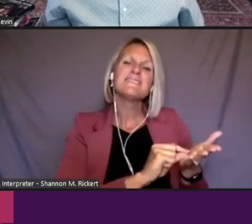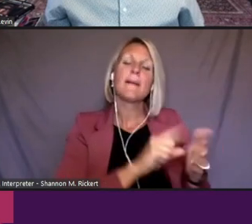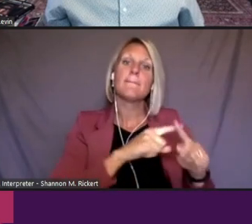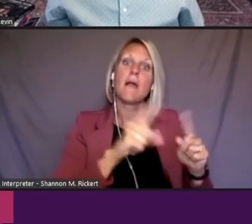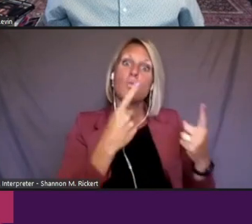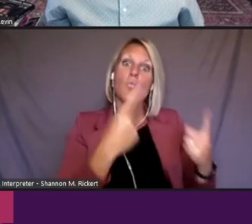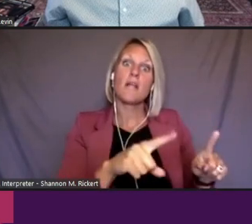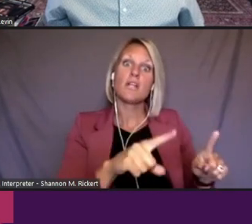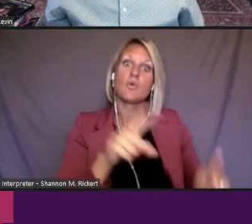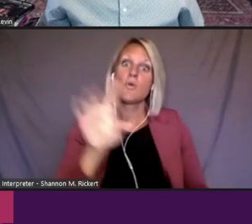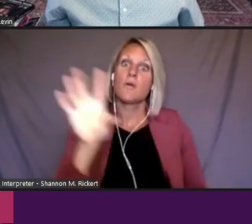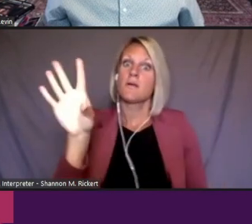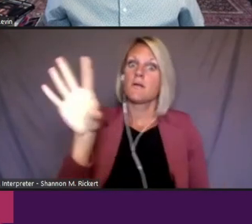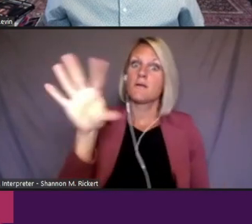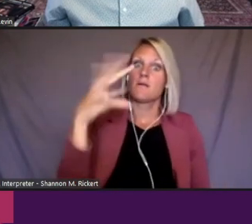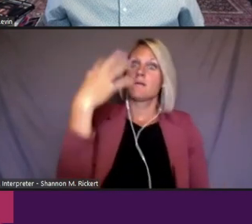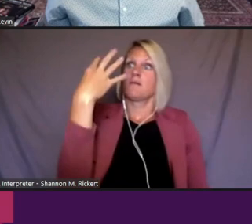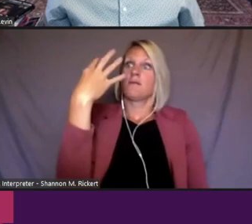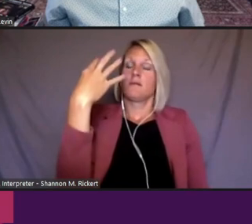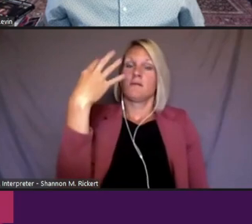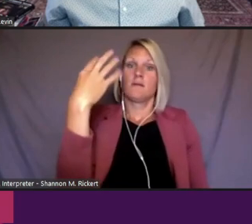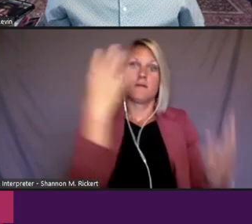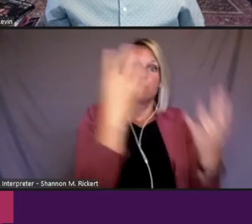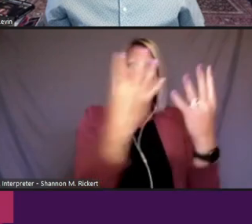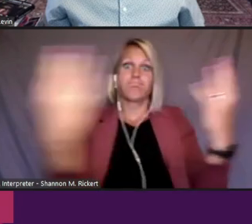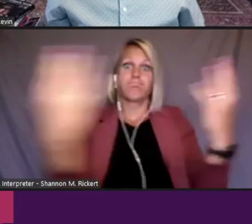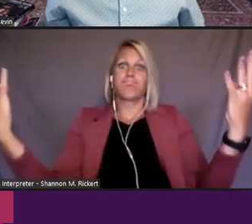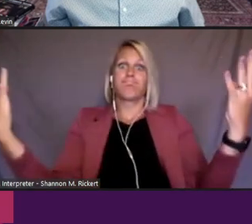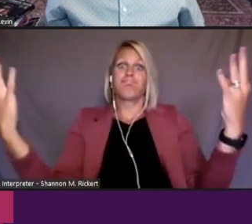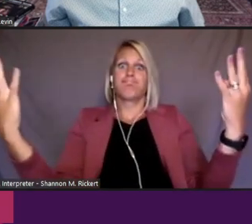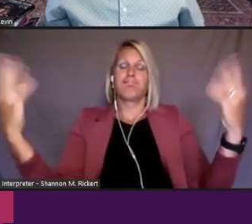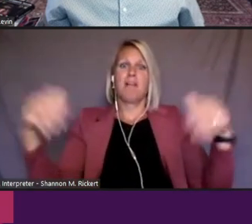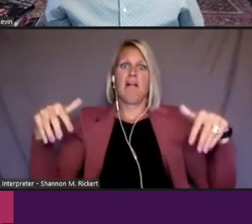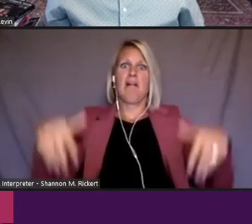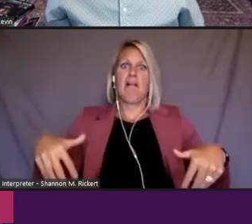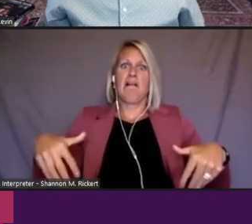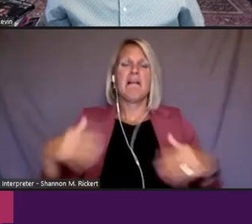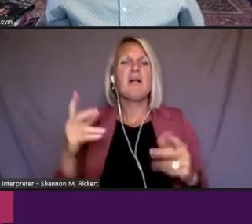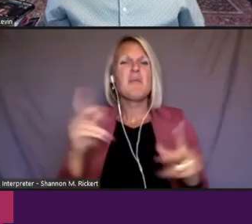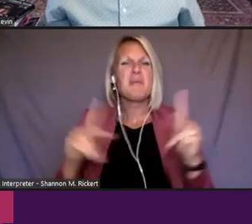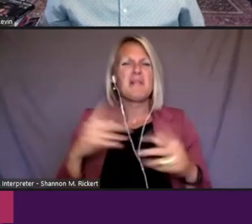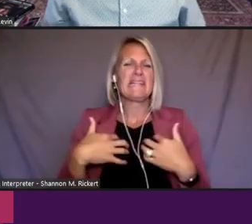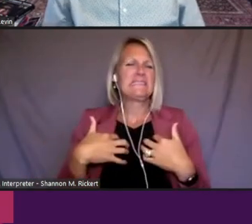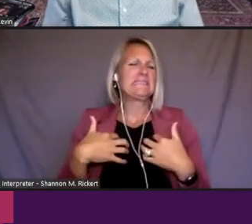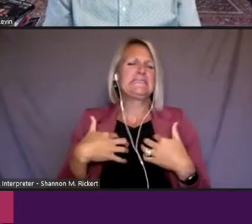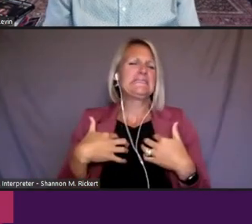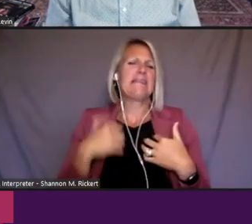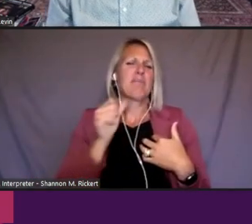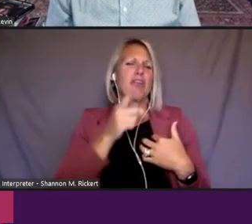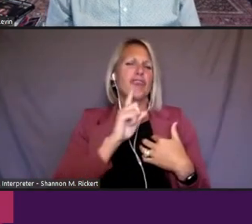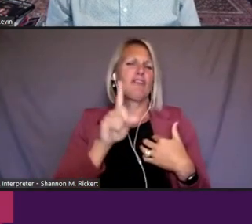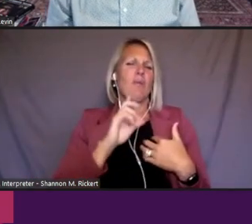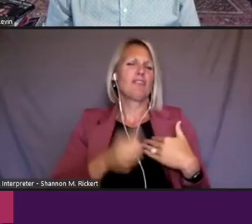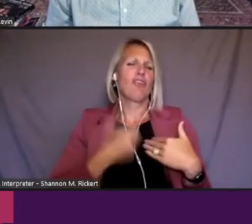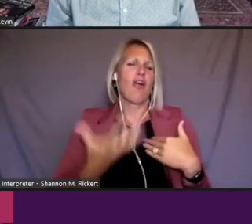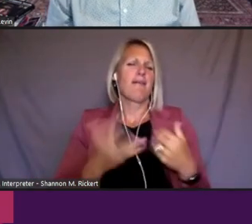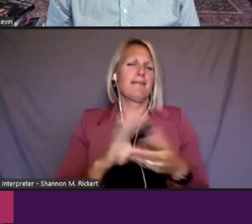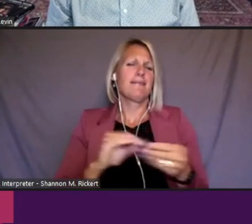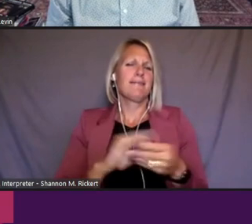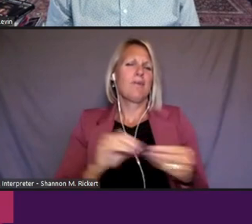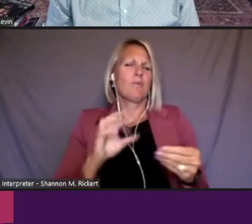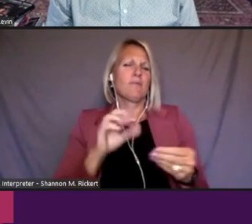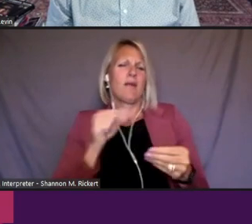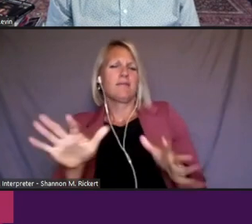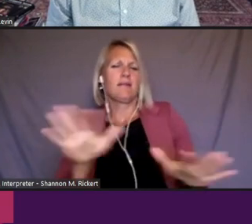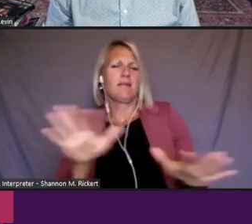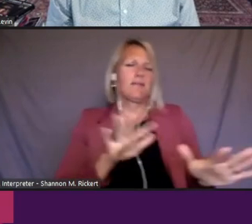camera and a crew involved, you know, people have a little bit more ambivalence about whether they're going to talk. And so, Abby